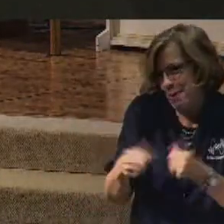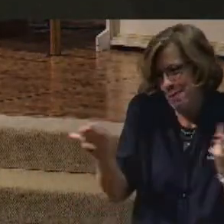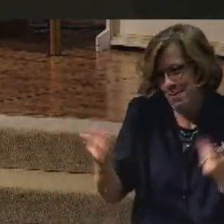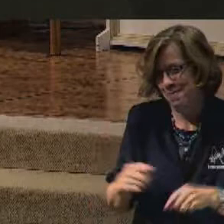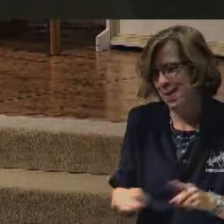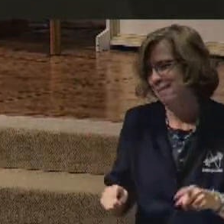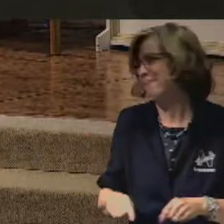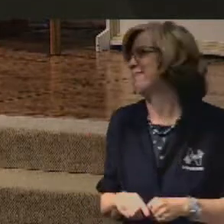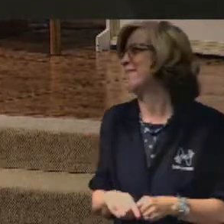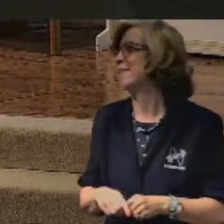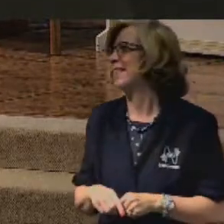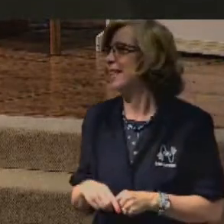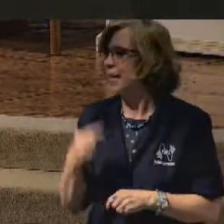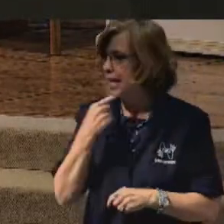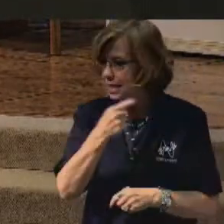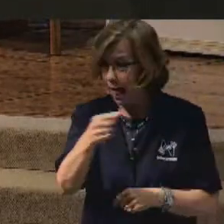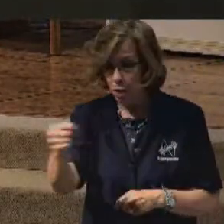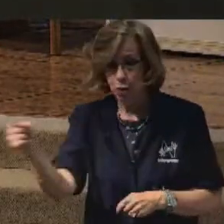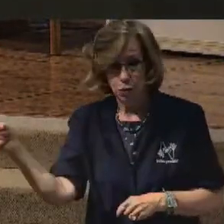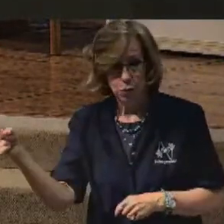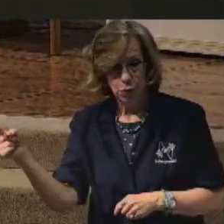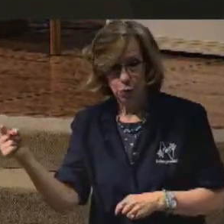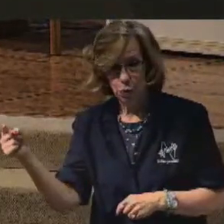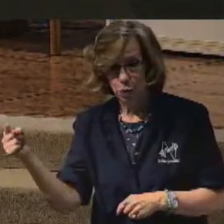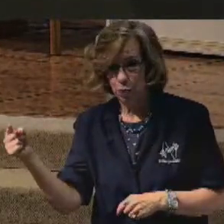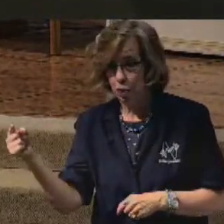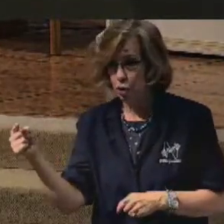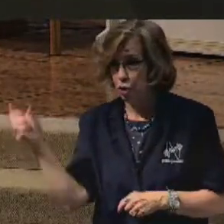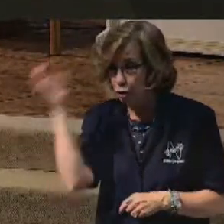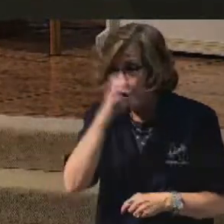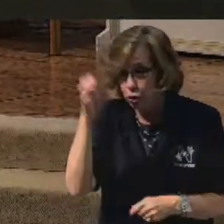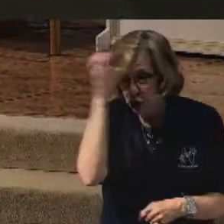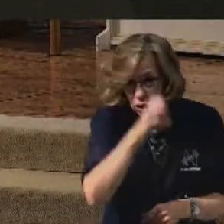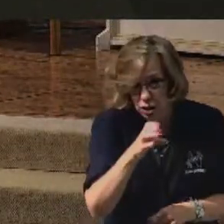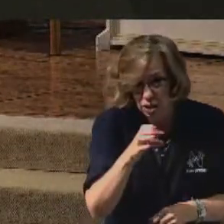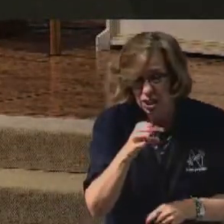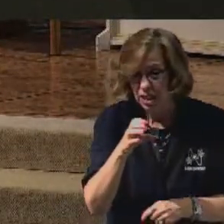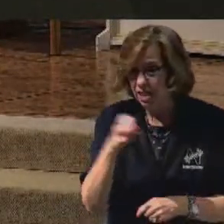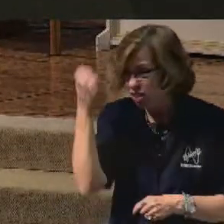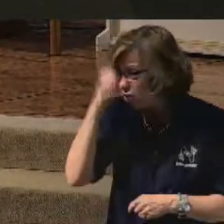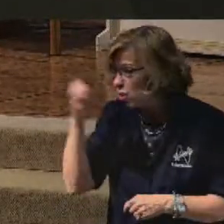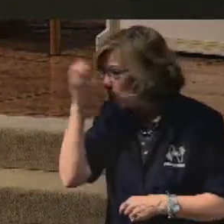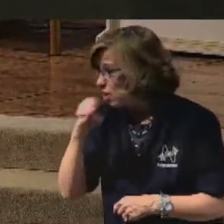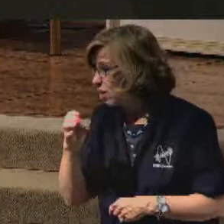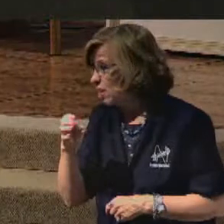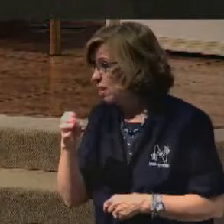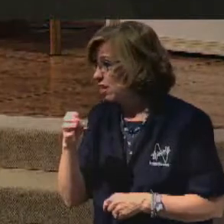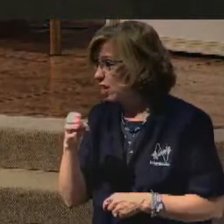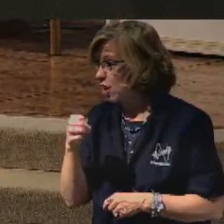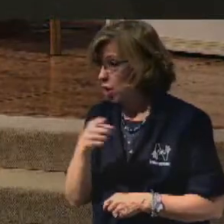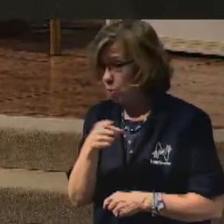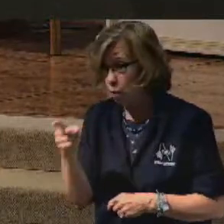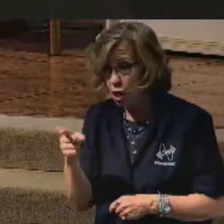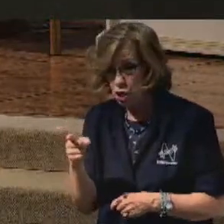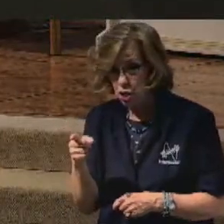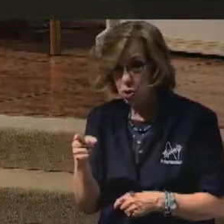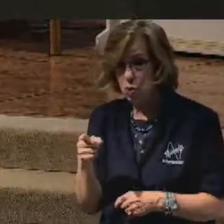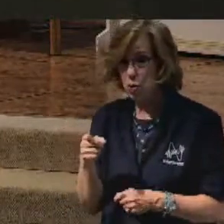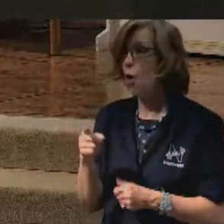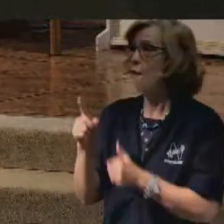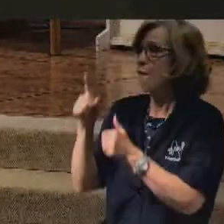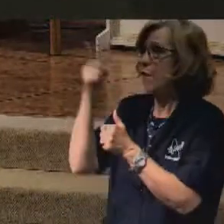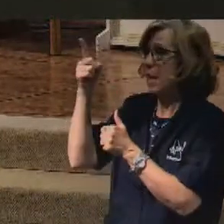Listen, folks, when it comes to searching and seeking and when it comes to putting Him